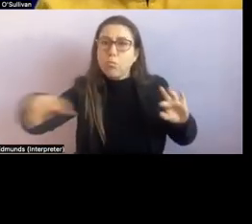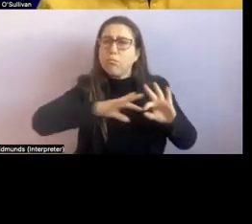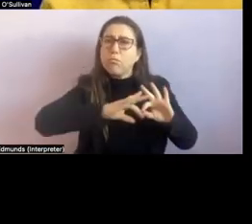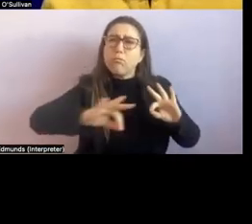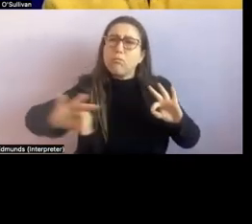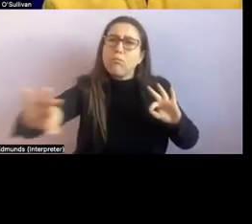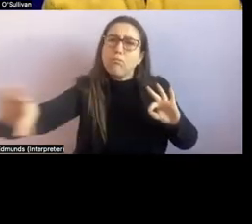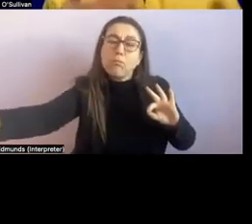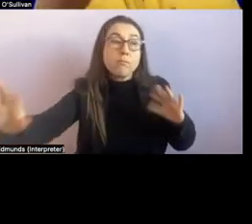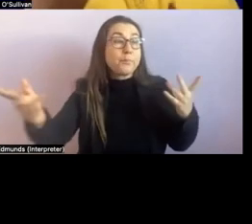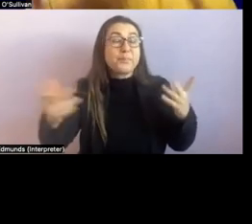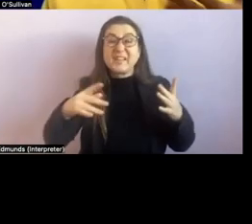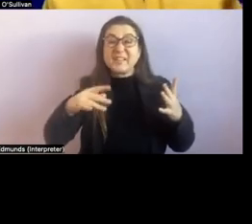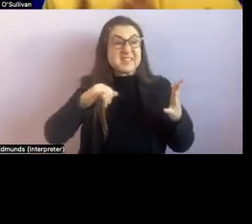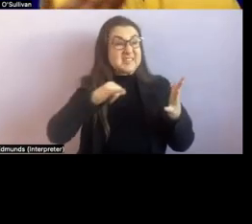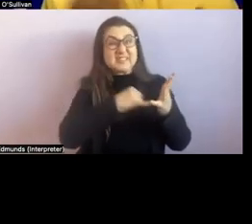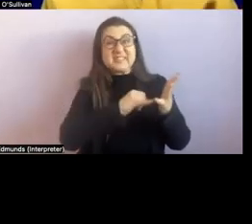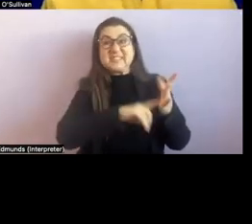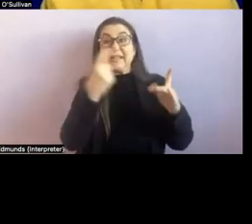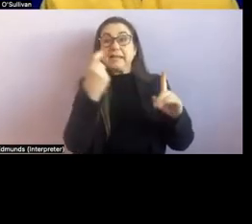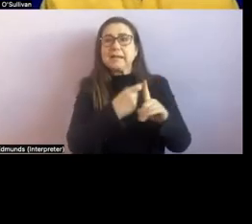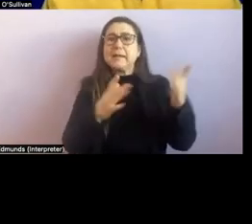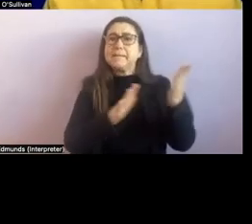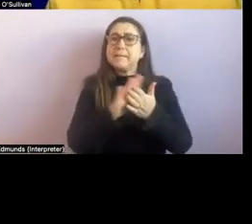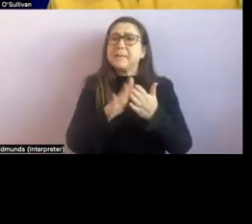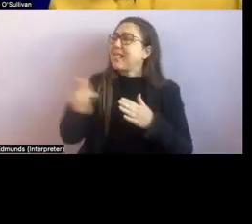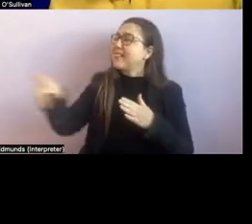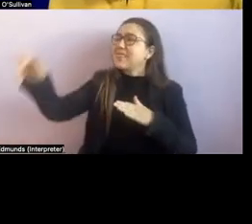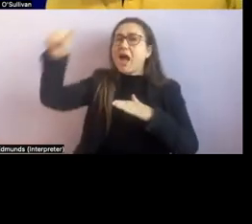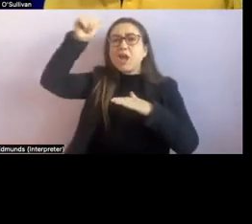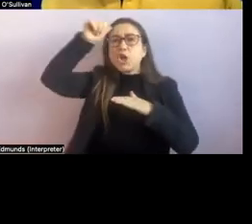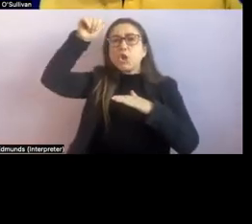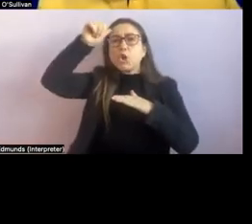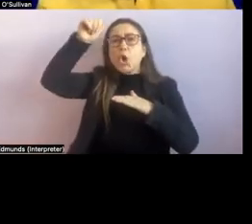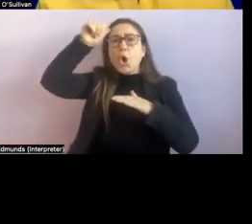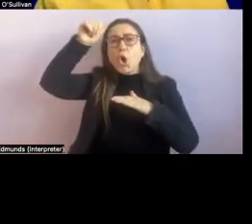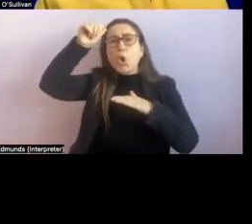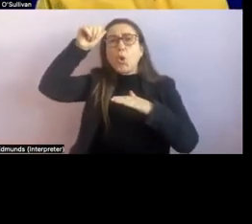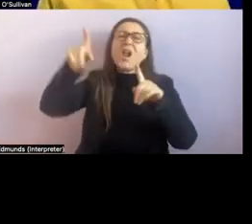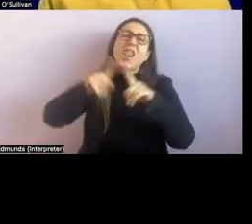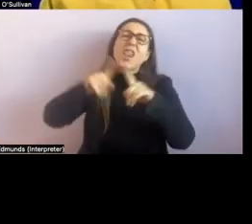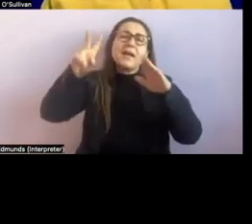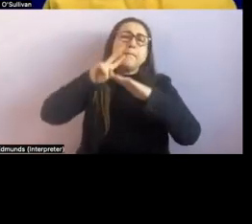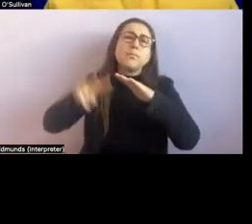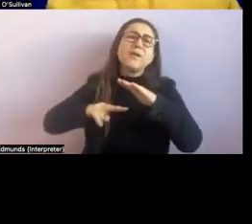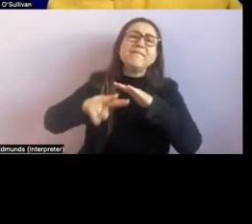environment it could be a stick to give those previews of different things that people can use to get a preview of their environment